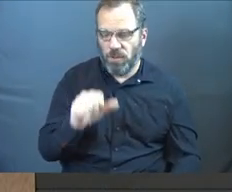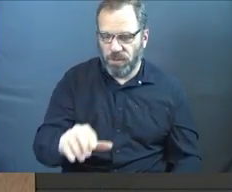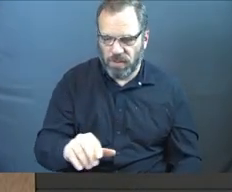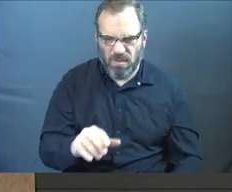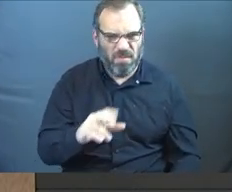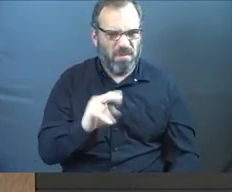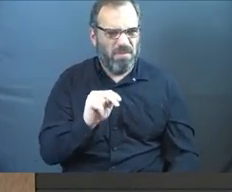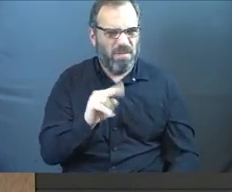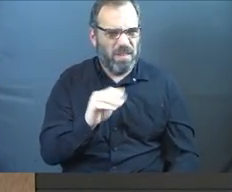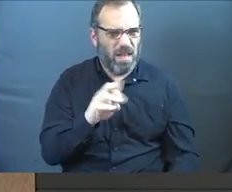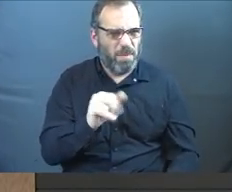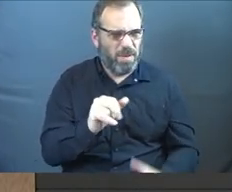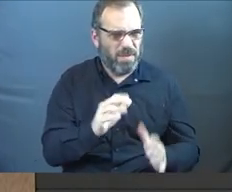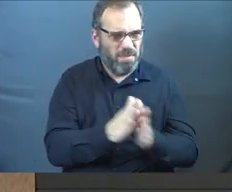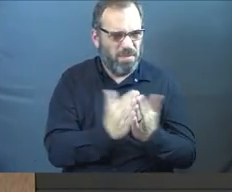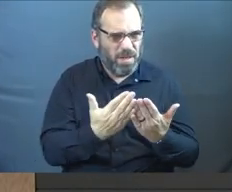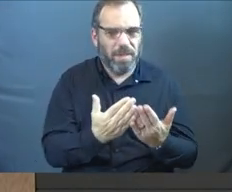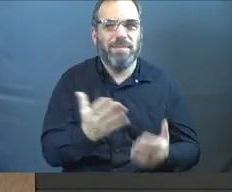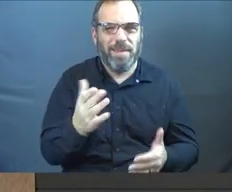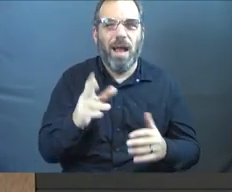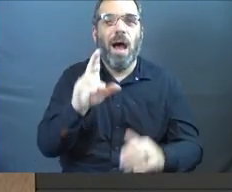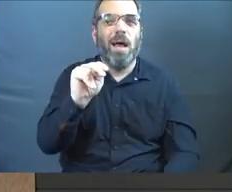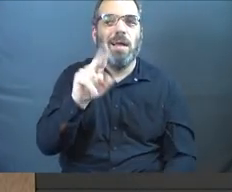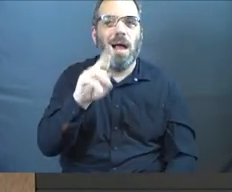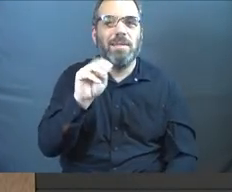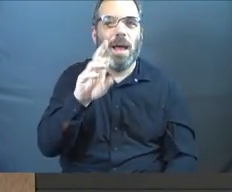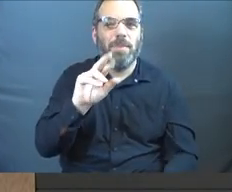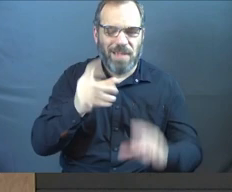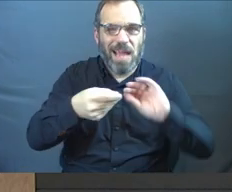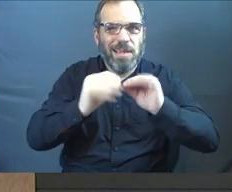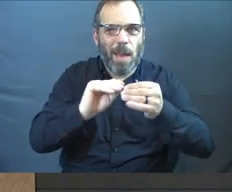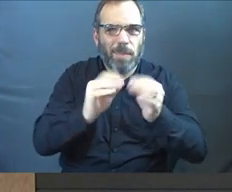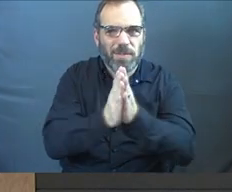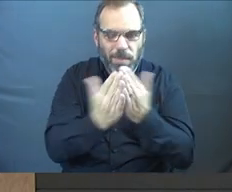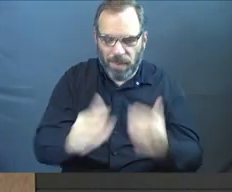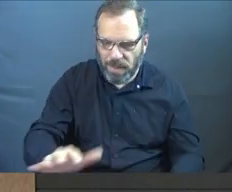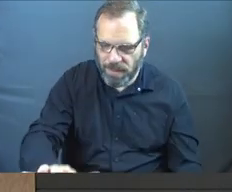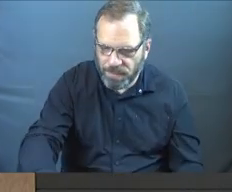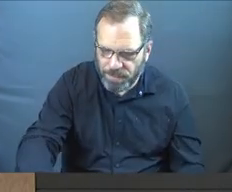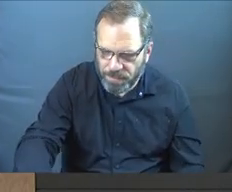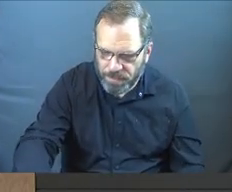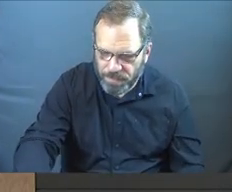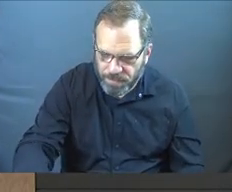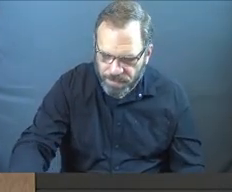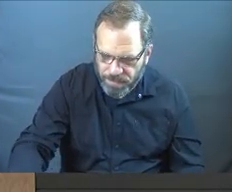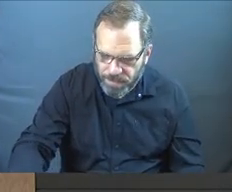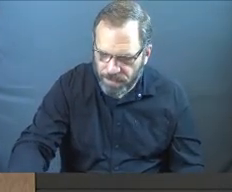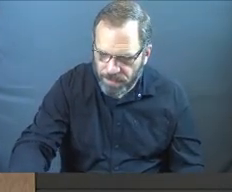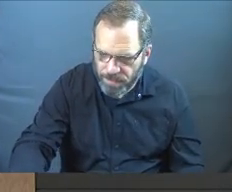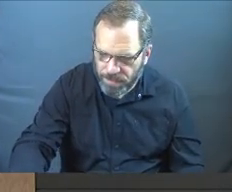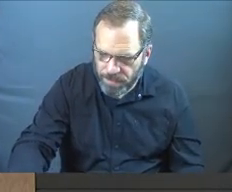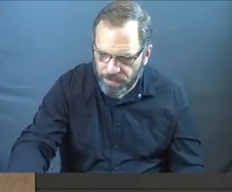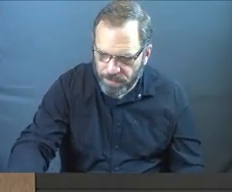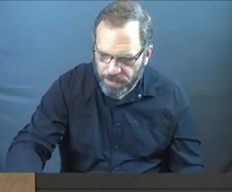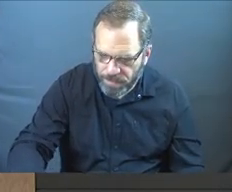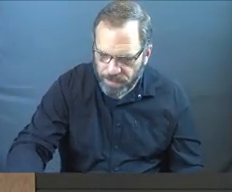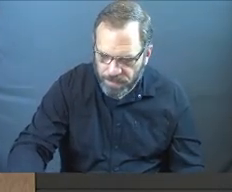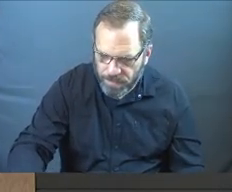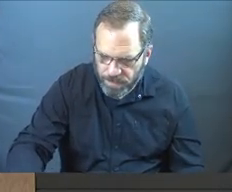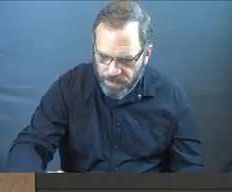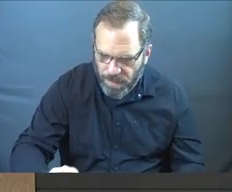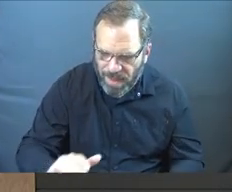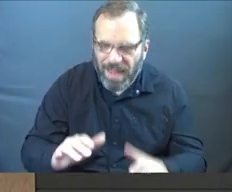didn't even know Numbers was a book. Numbers. We're going to go to the book of Numbers. And this is part of the Pentateuch, the first five books of the Bible that describe